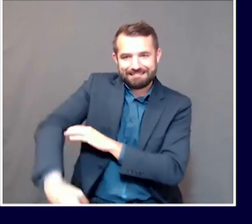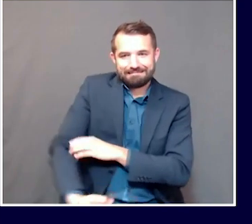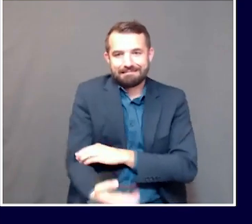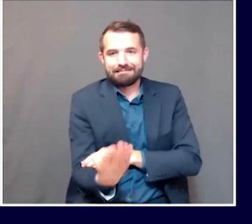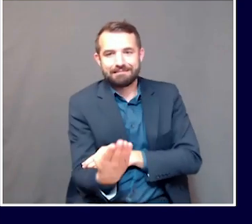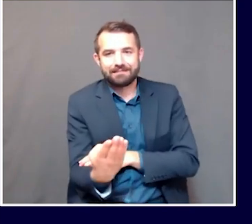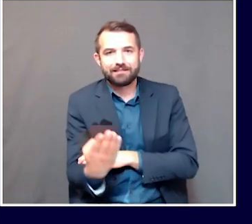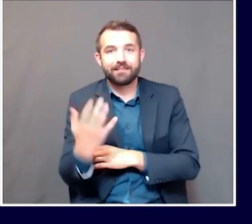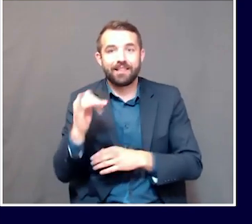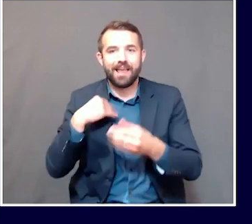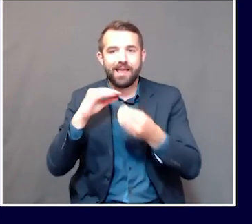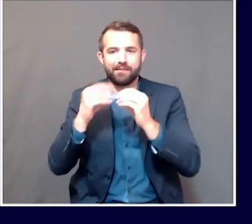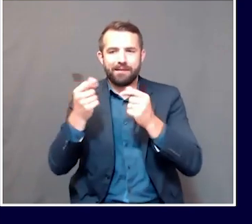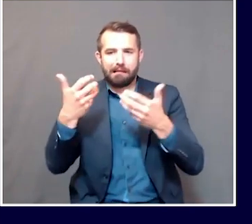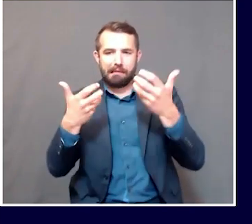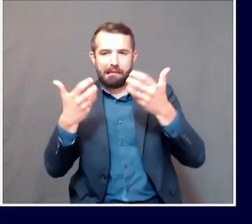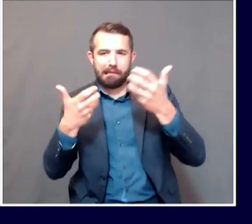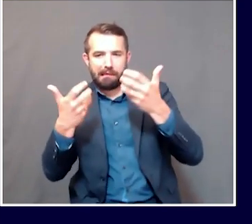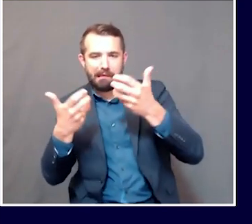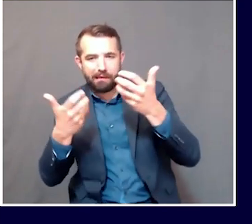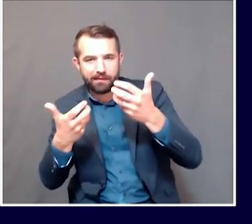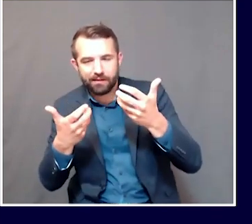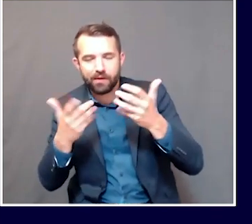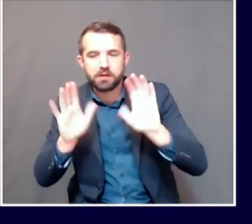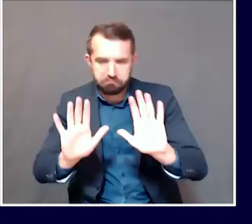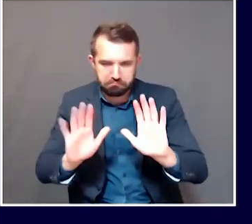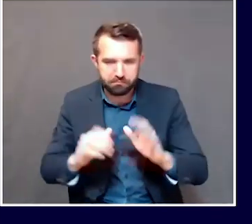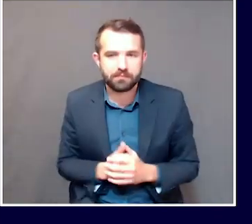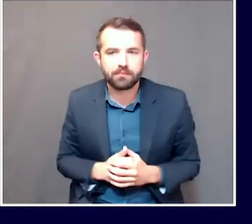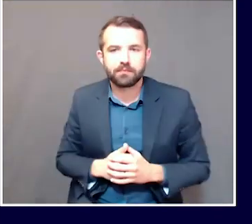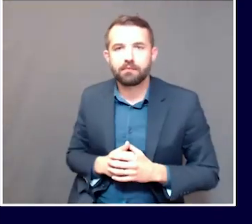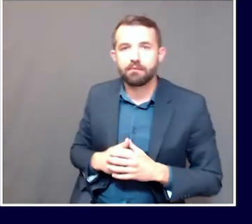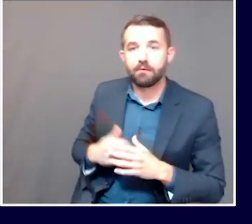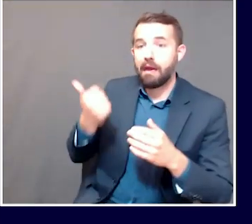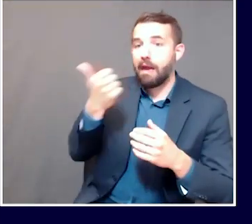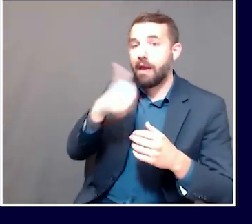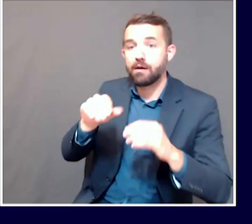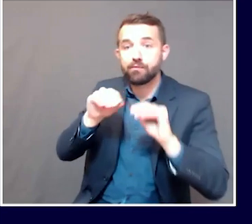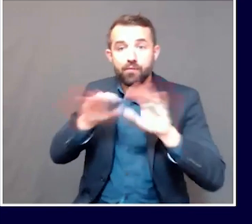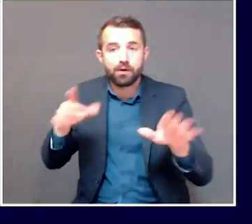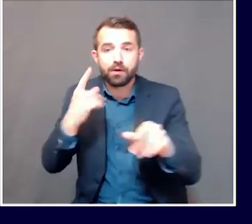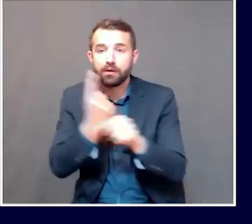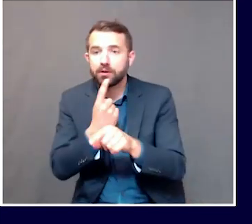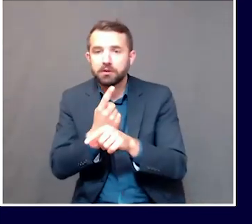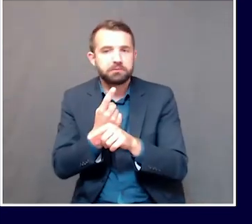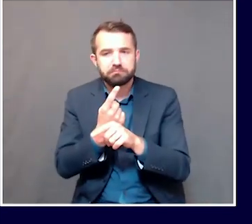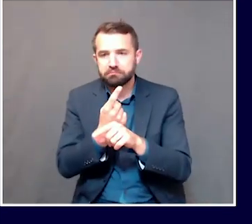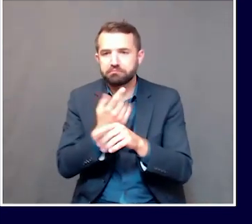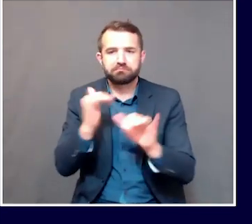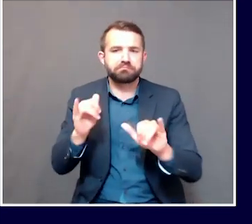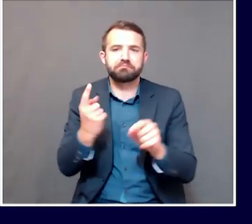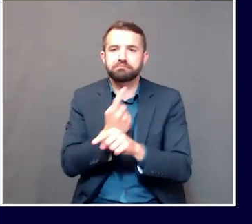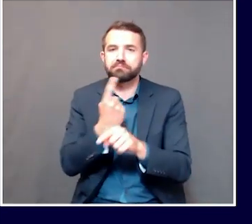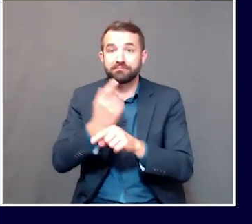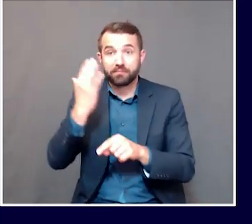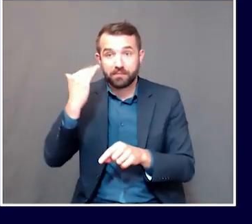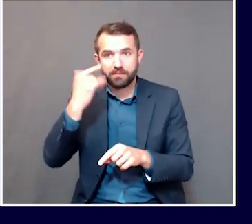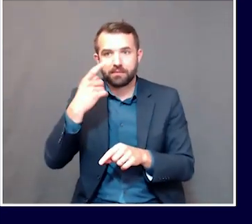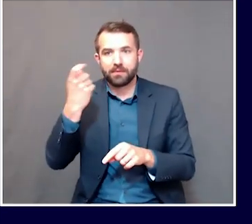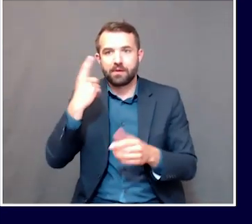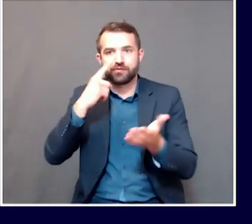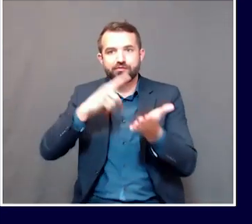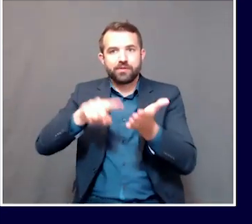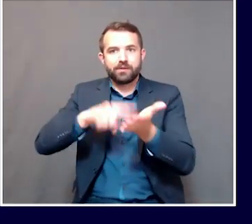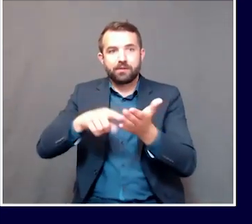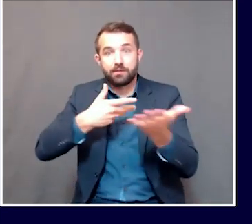a variance between the two, and that's always the case in any outbreak situation. It reflects the fact that as we go back, talk to folks, learn